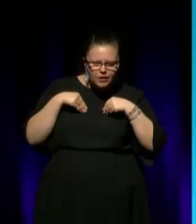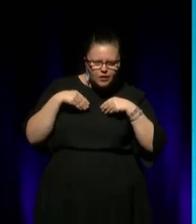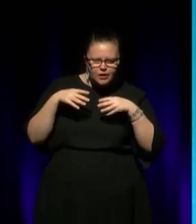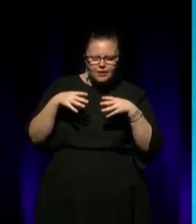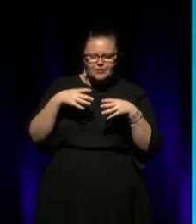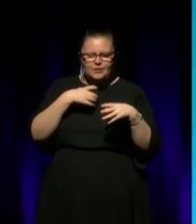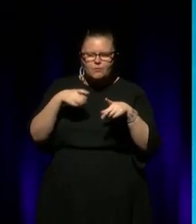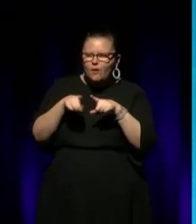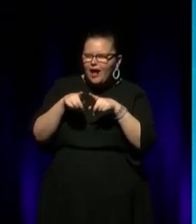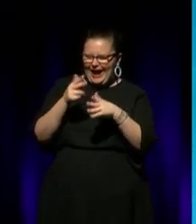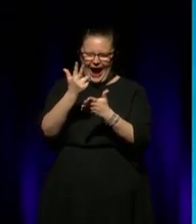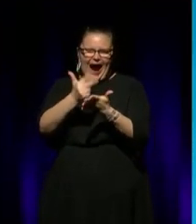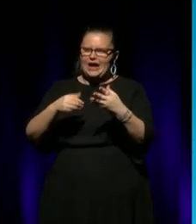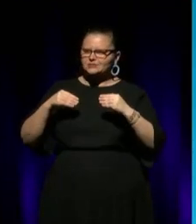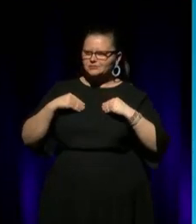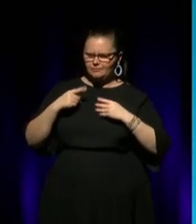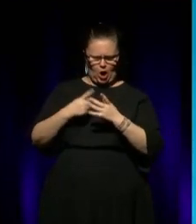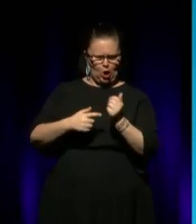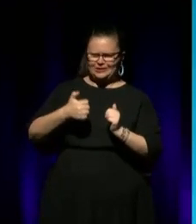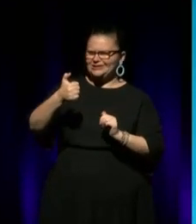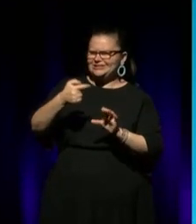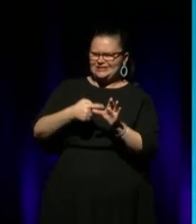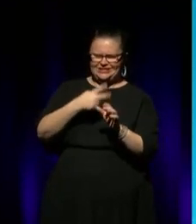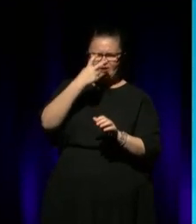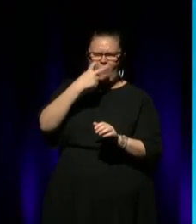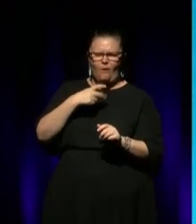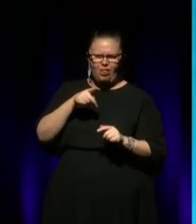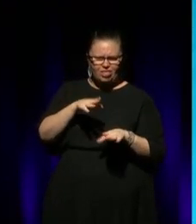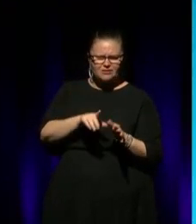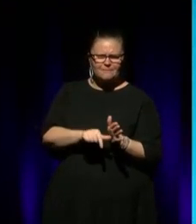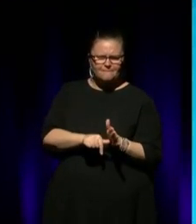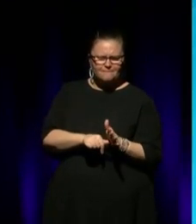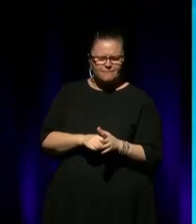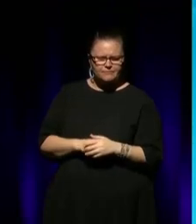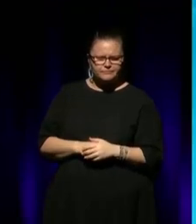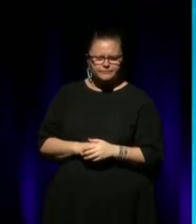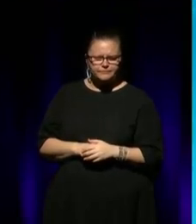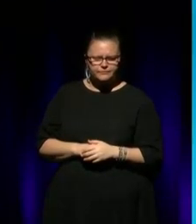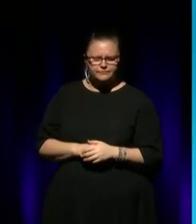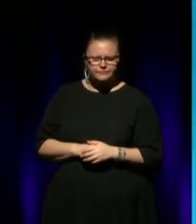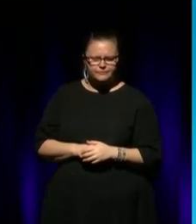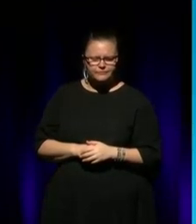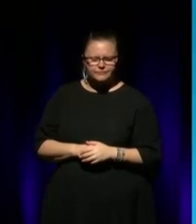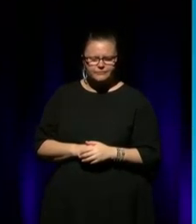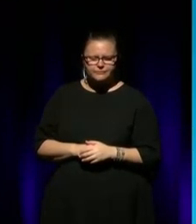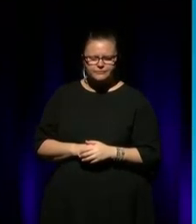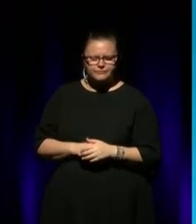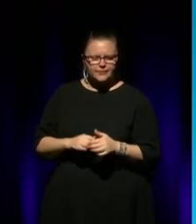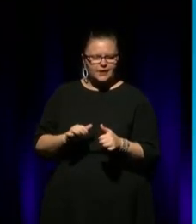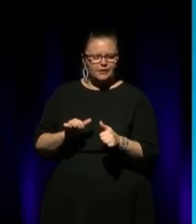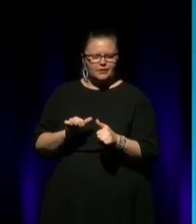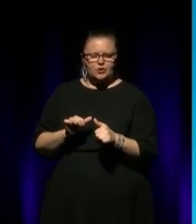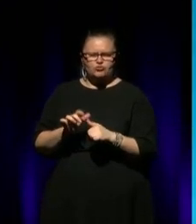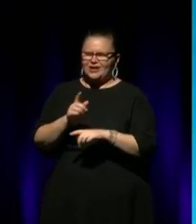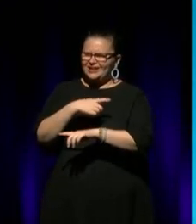arts company. We'd only been in it for six years. You know, had the great energy of, you know, Robbie Bryan,